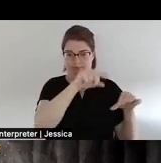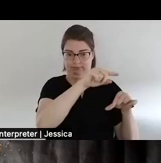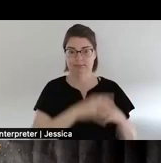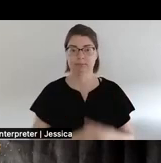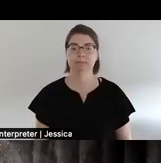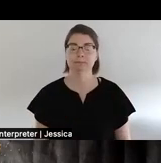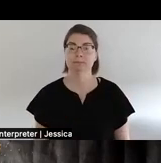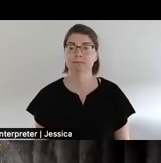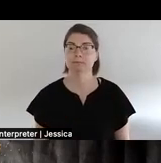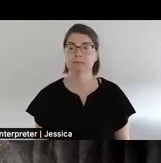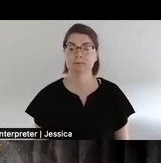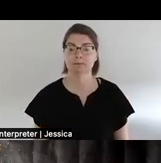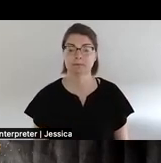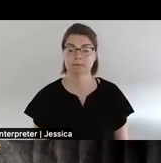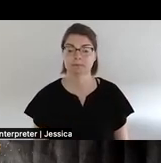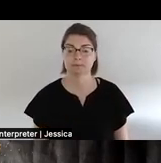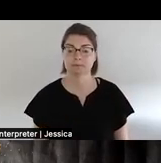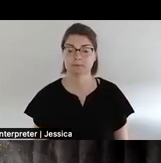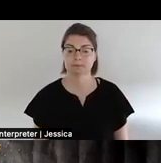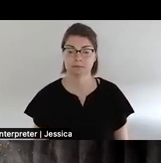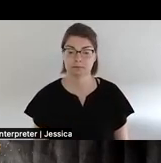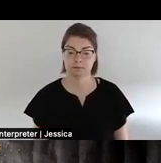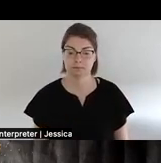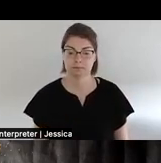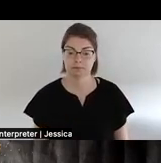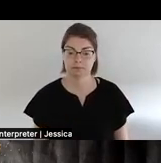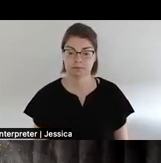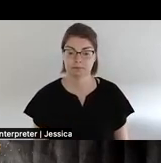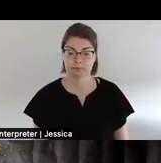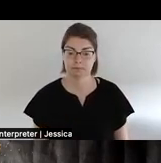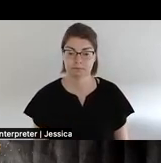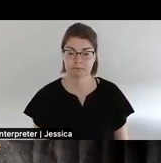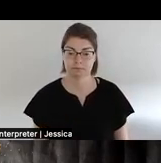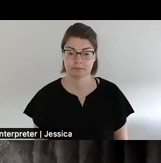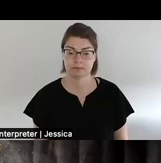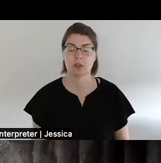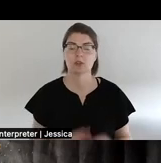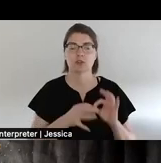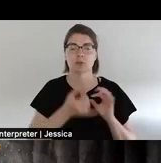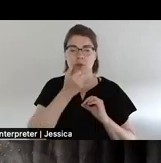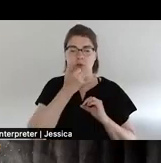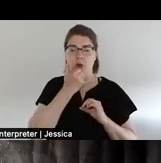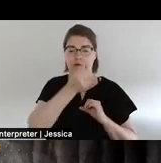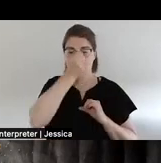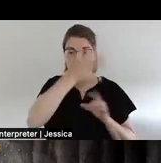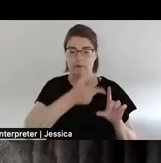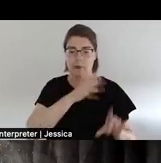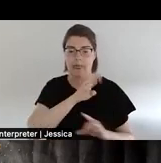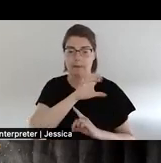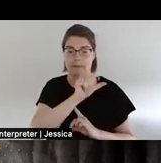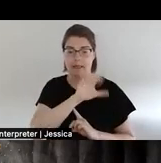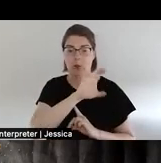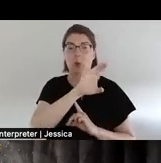I want to speak a little to neurofeedback and how I